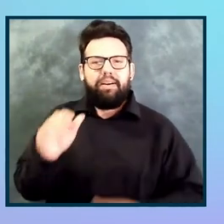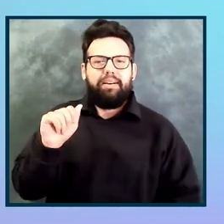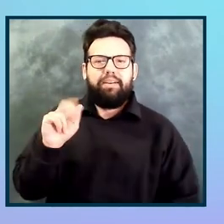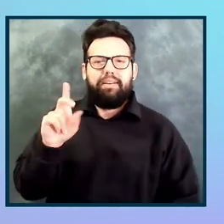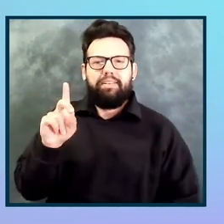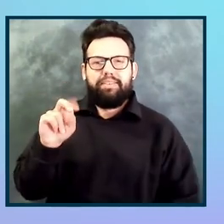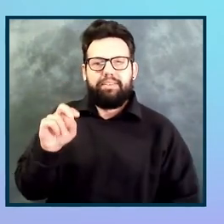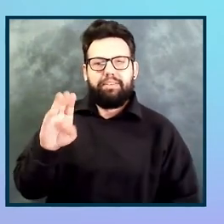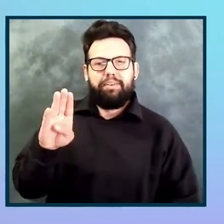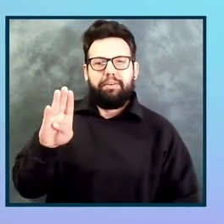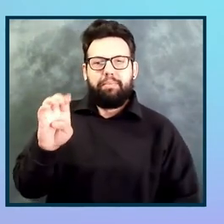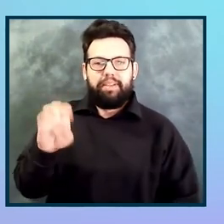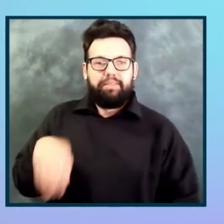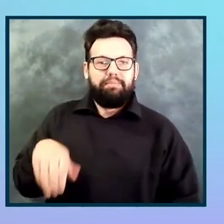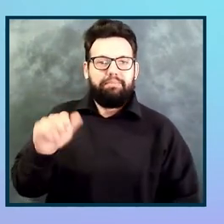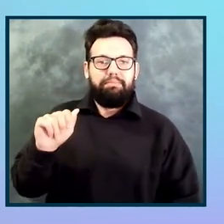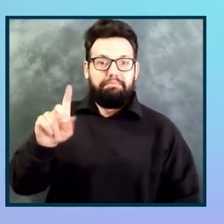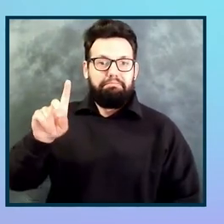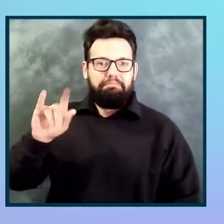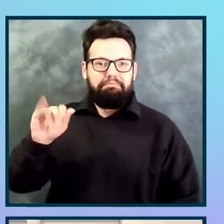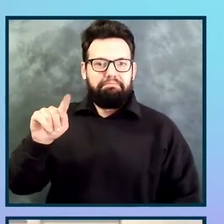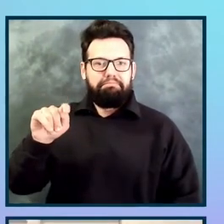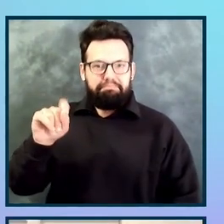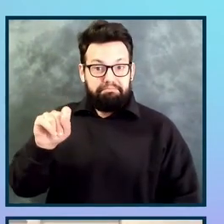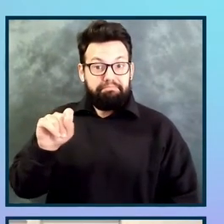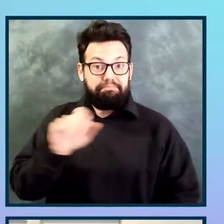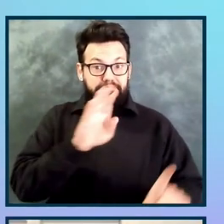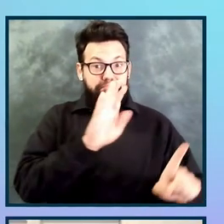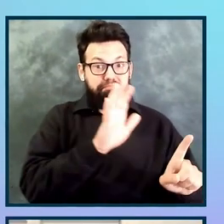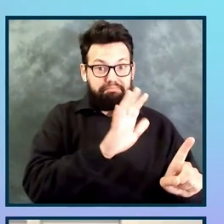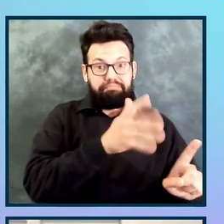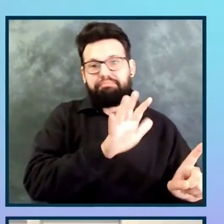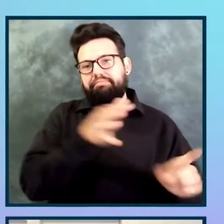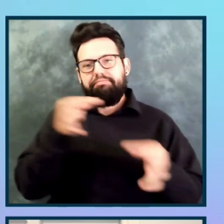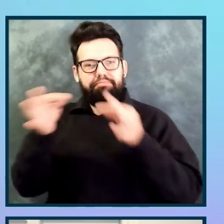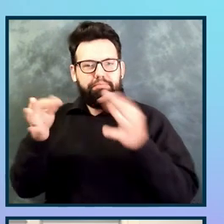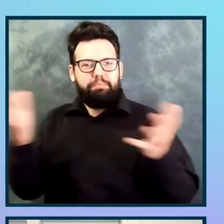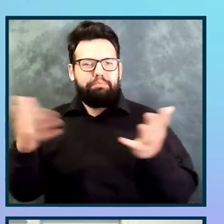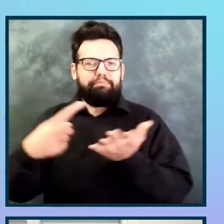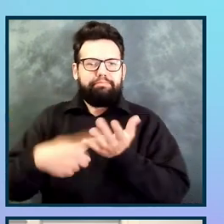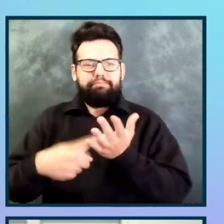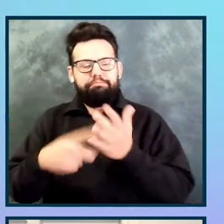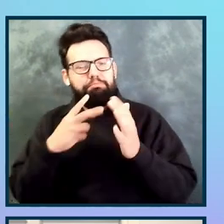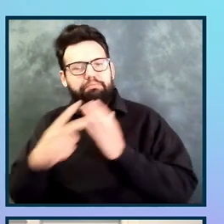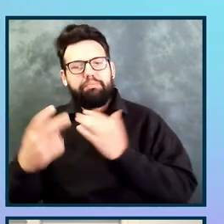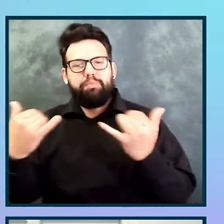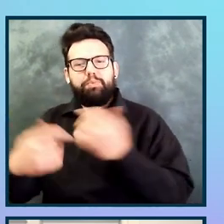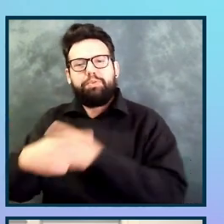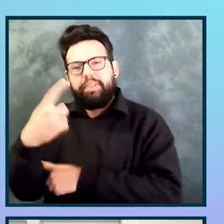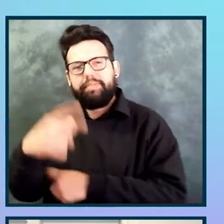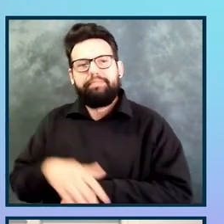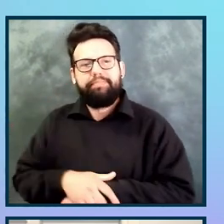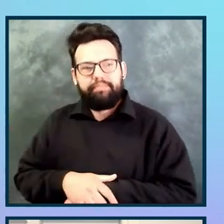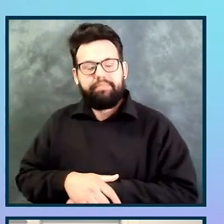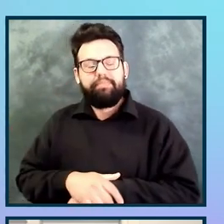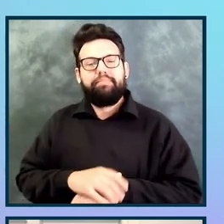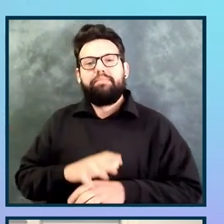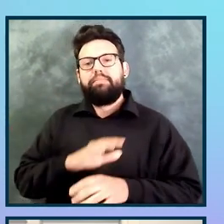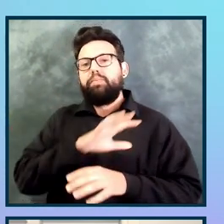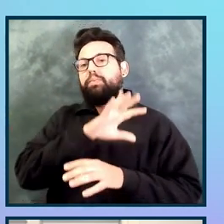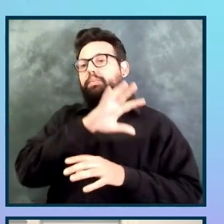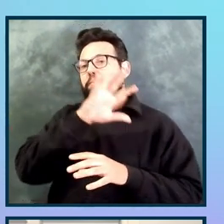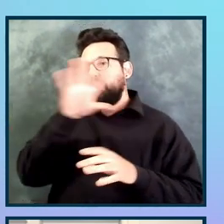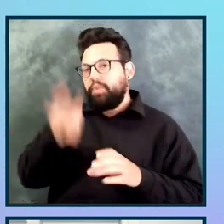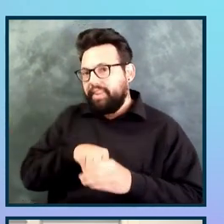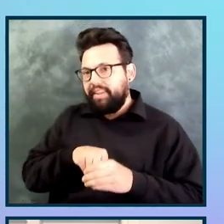describe a little bit about what we'll talk about today. So, we almost always include within the standards of what